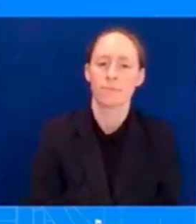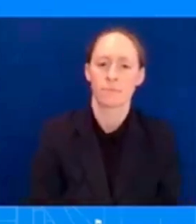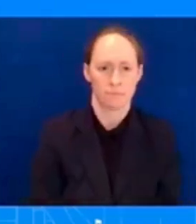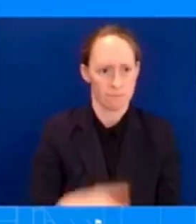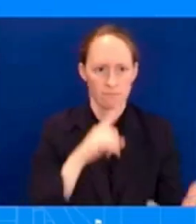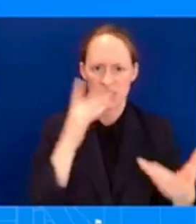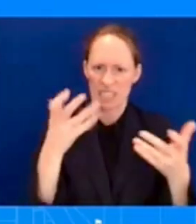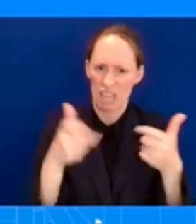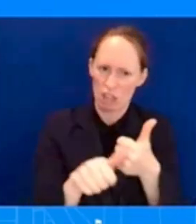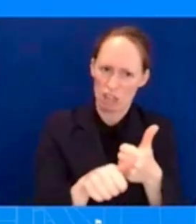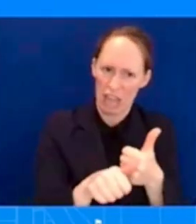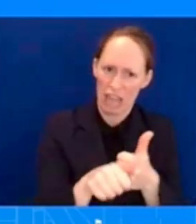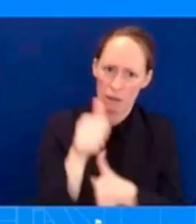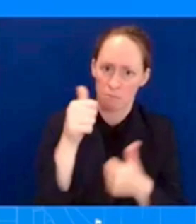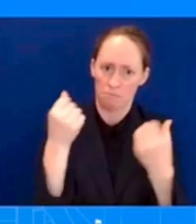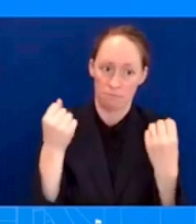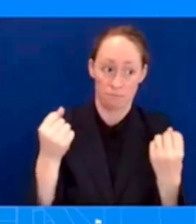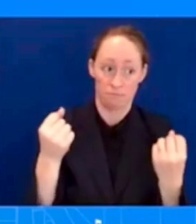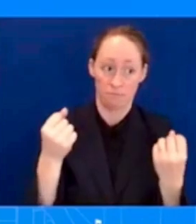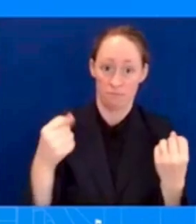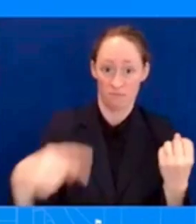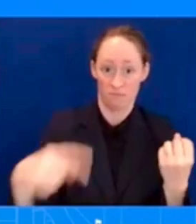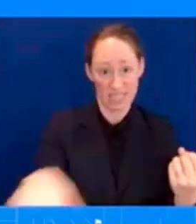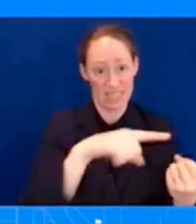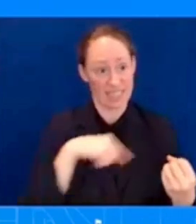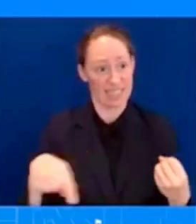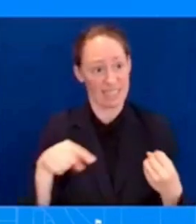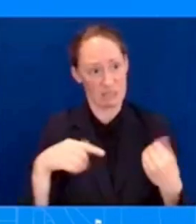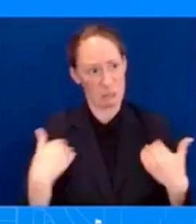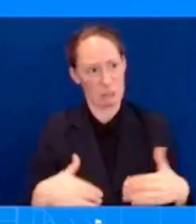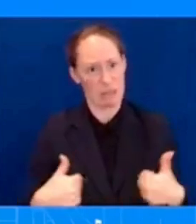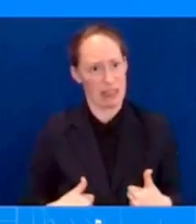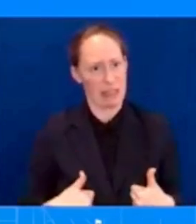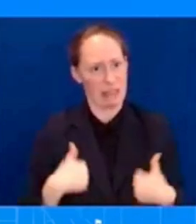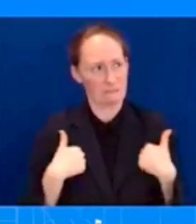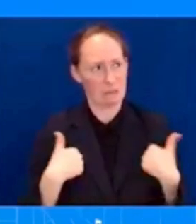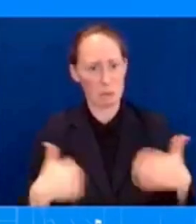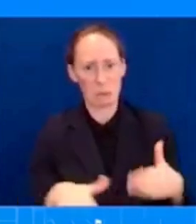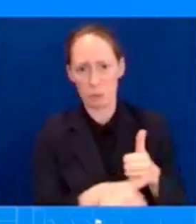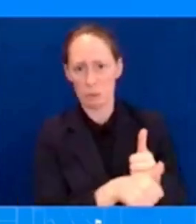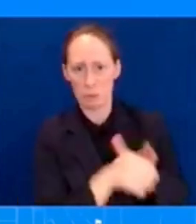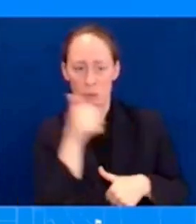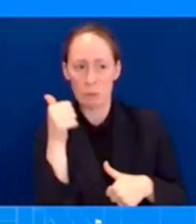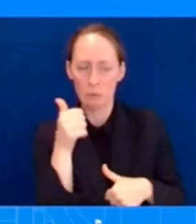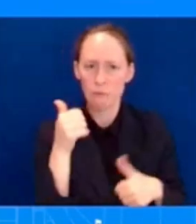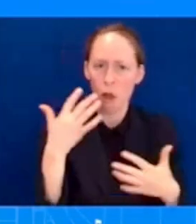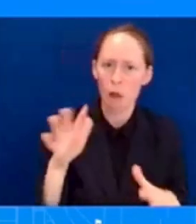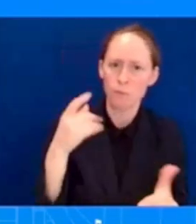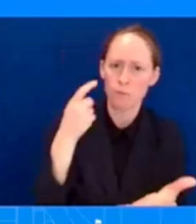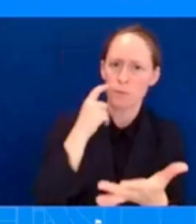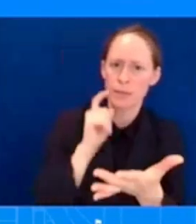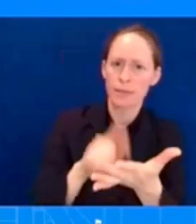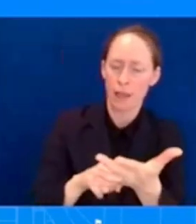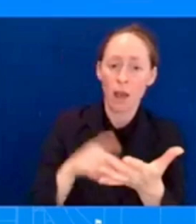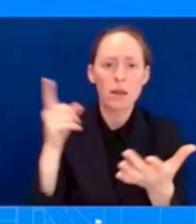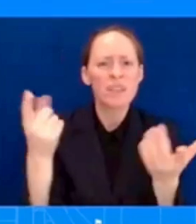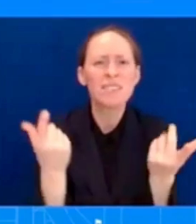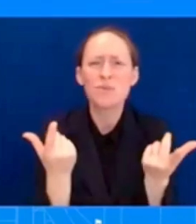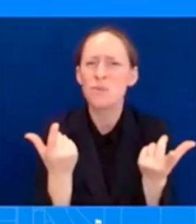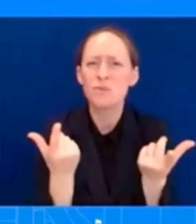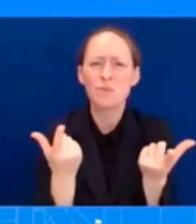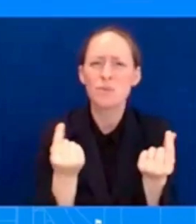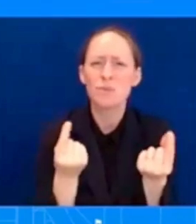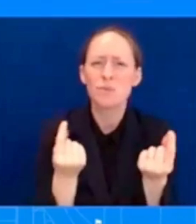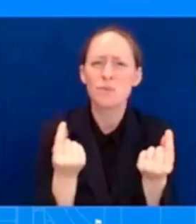what he did automatically was declare climate as a basis for emergency action under the Defense Production Act. Let's not forget what that does.